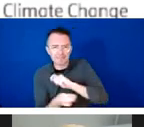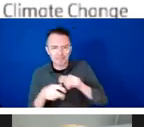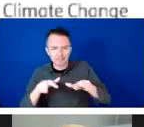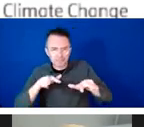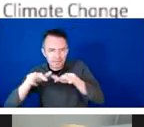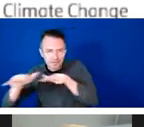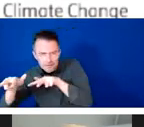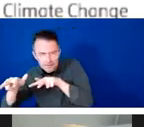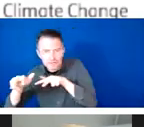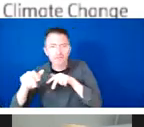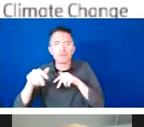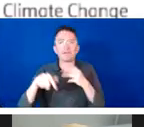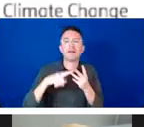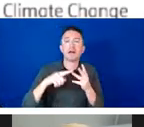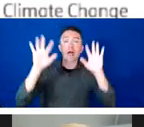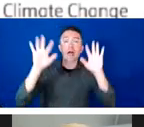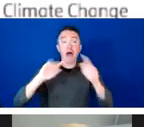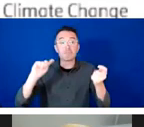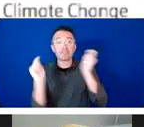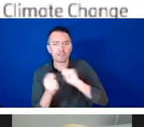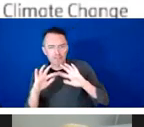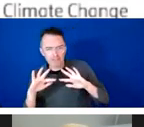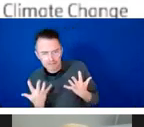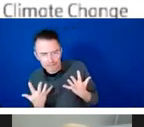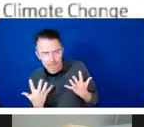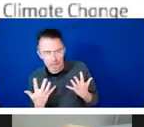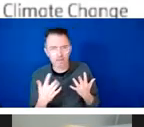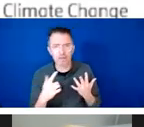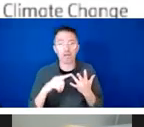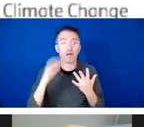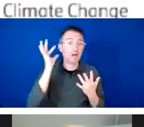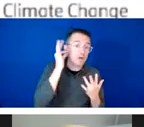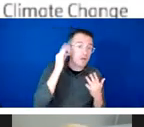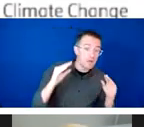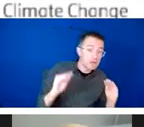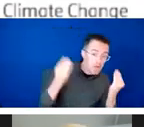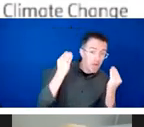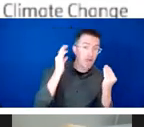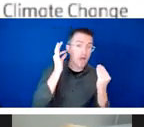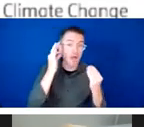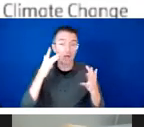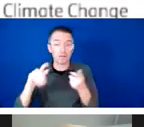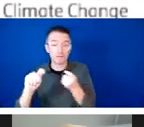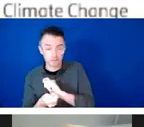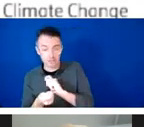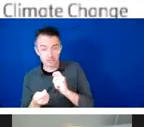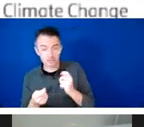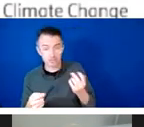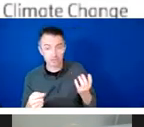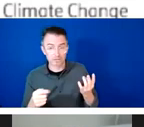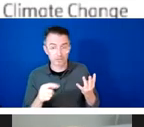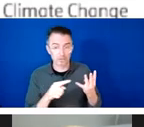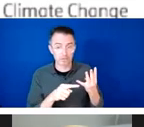mothers' health, young people's health. The analysis showed that climate change increases the impact on health